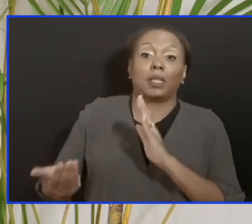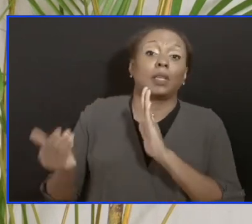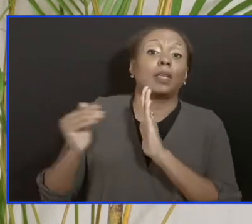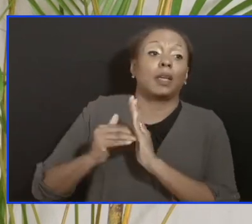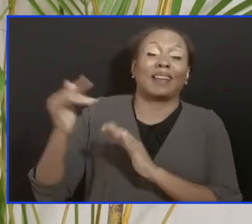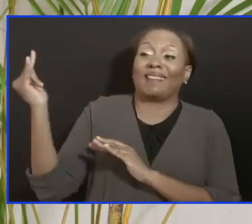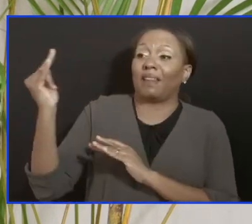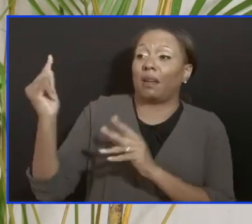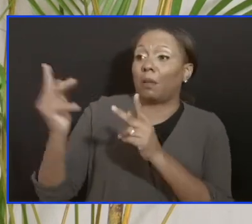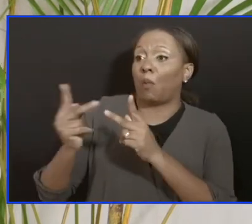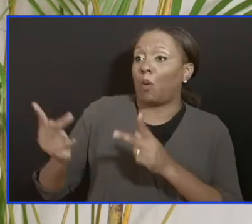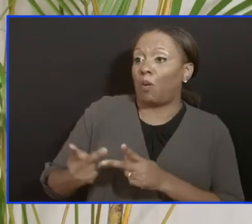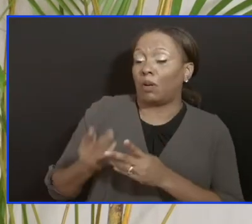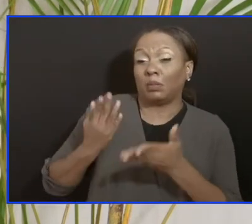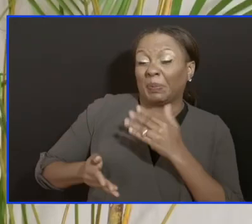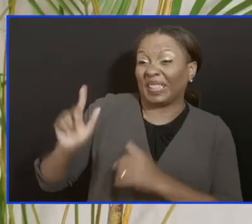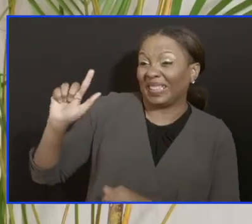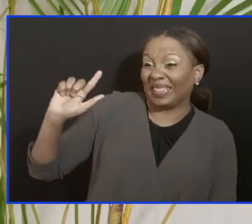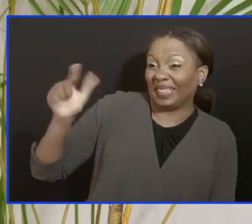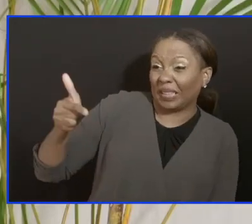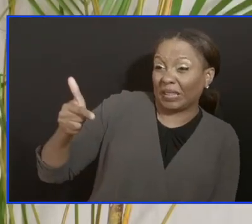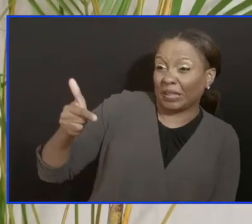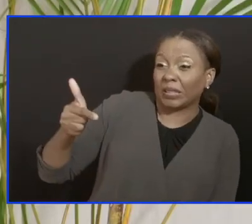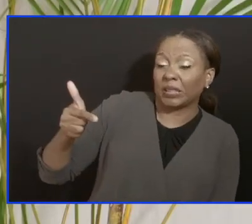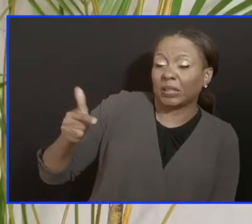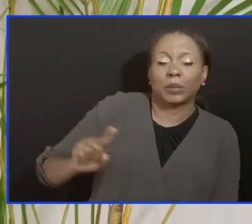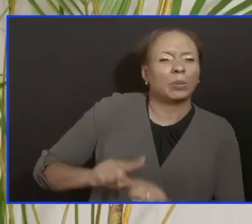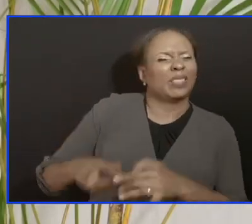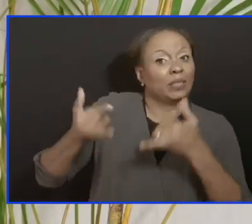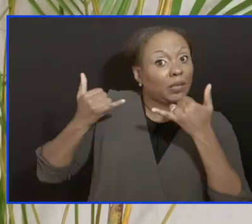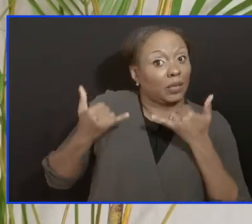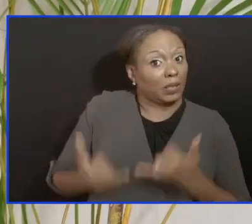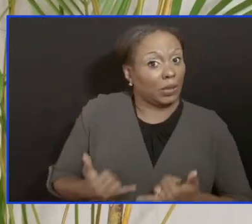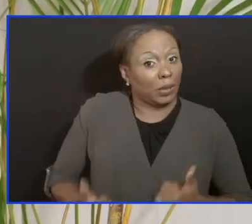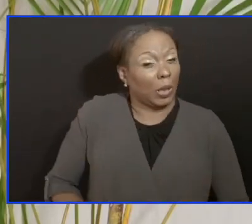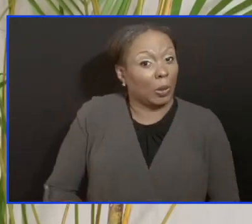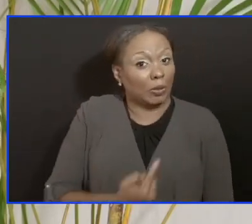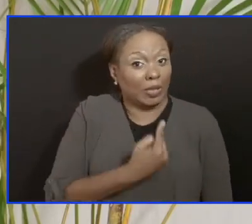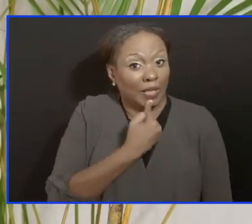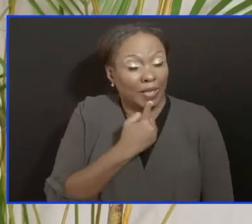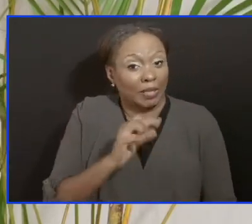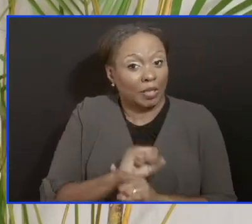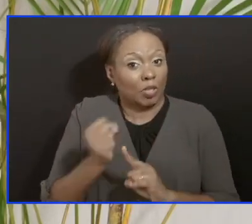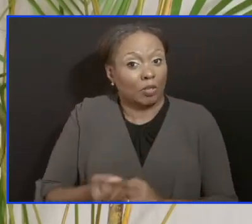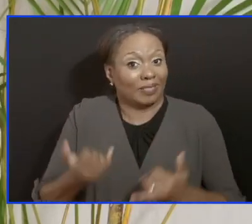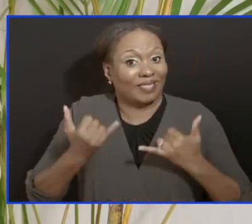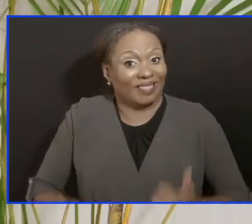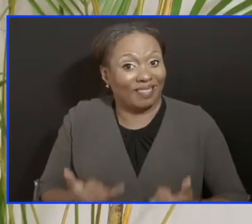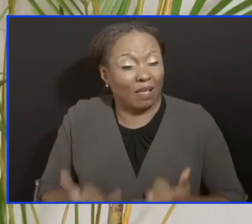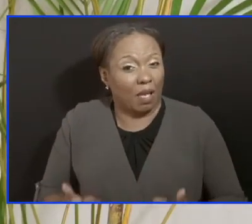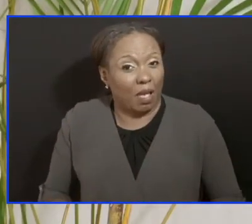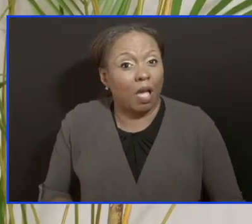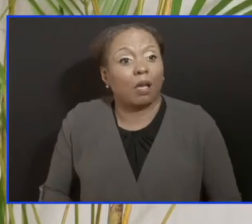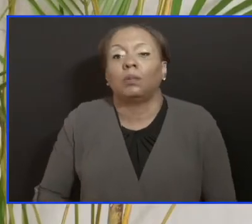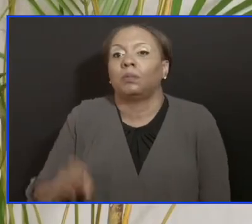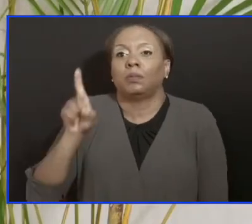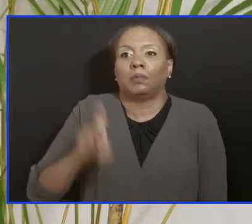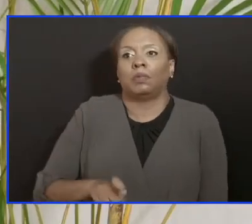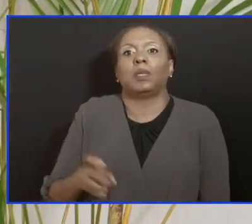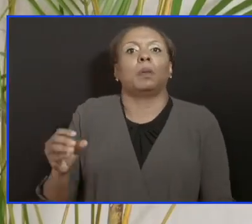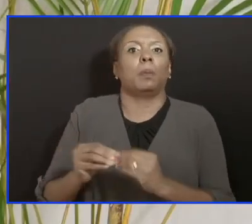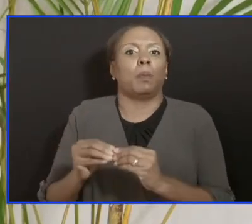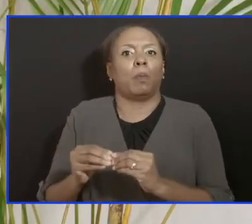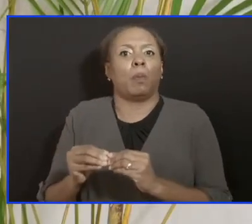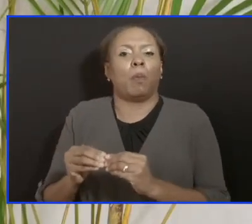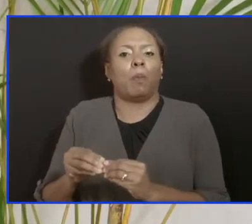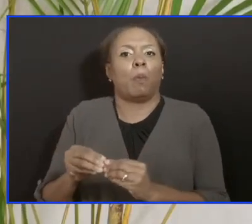dynamic situation. But we have to deal with the current situation and the area of greatest threat to the